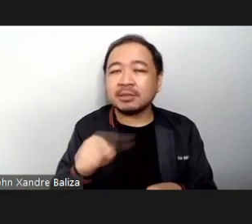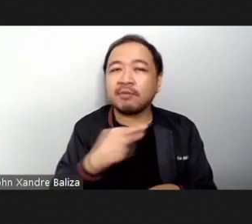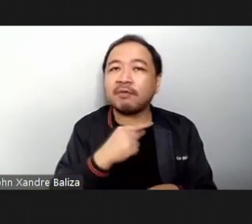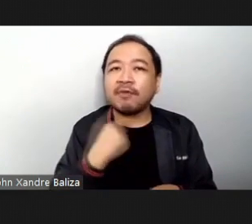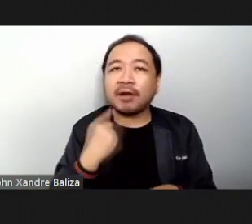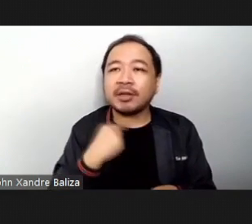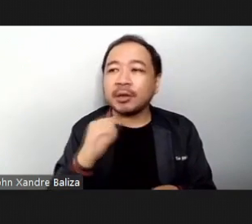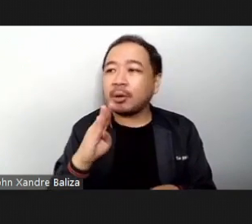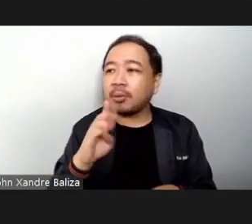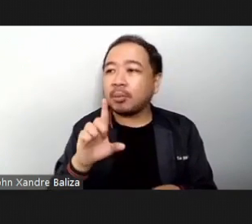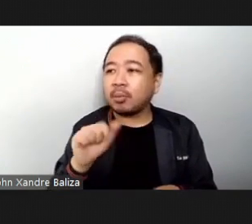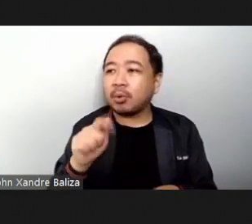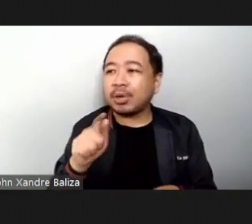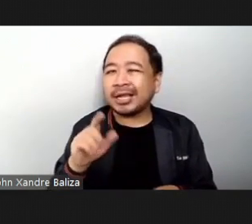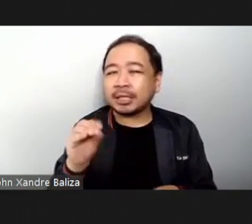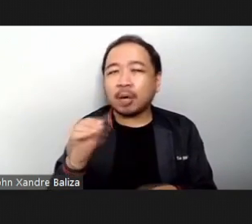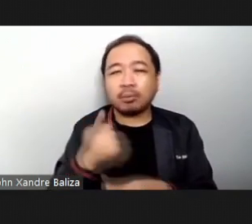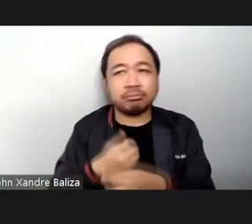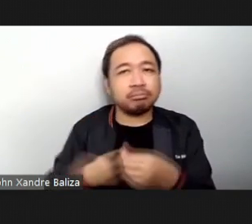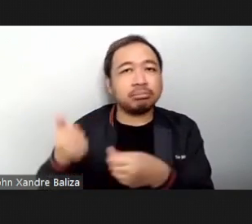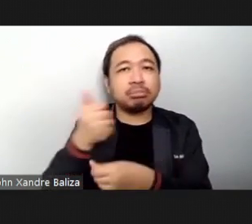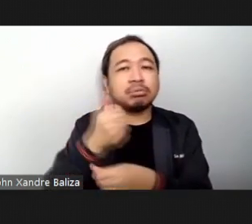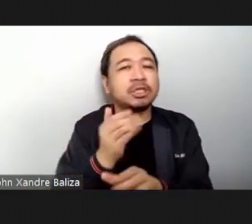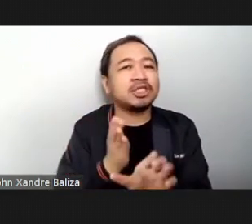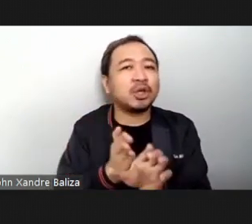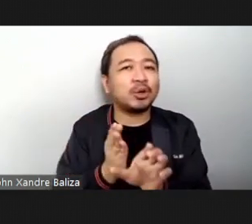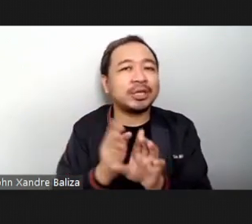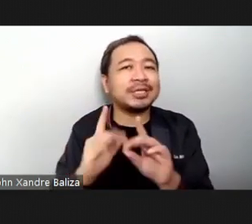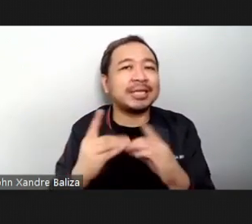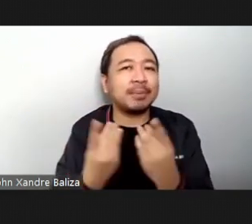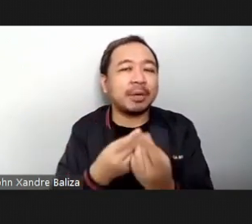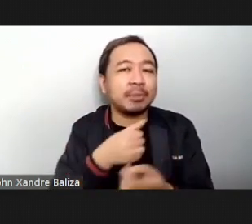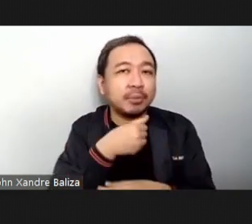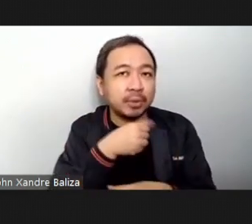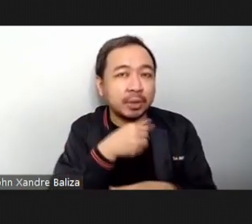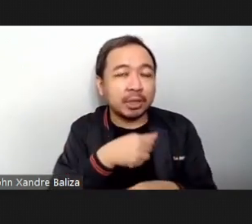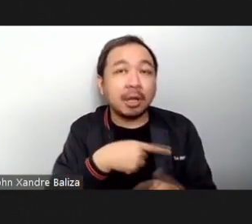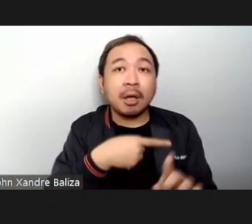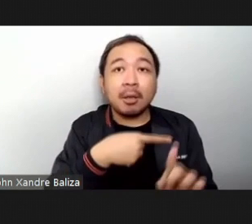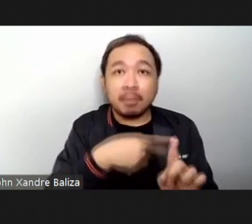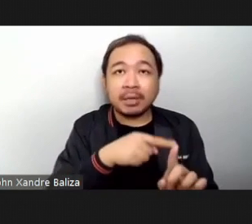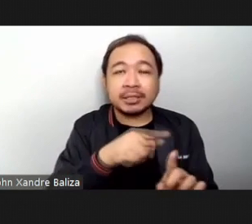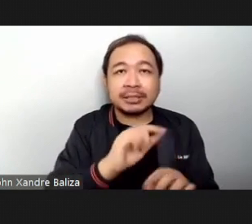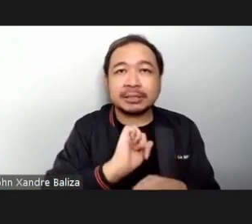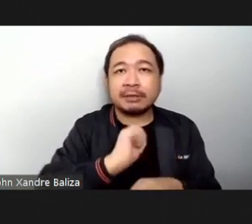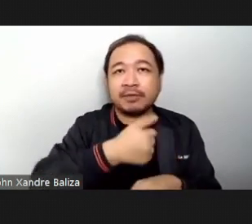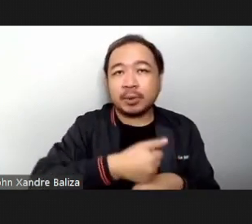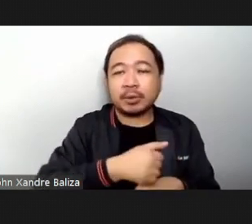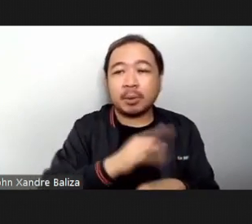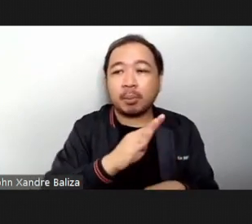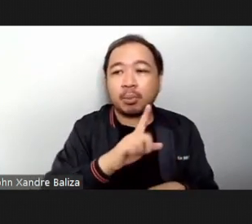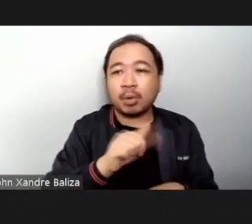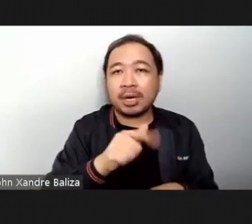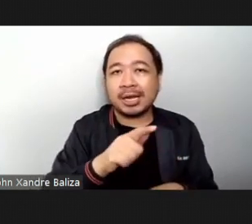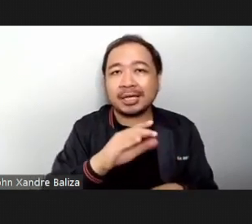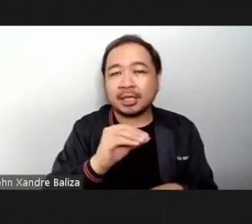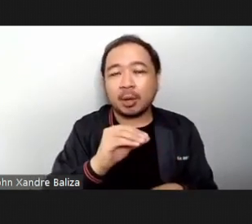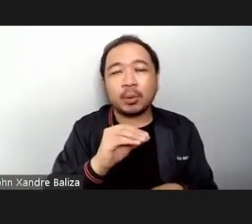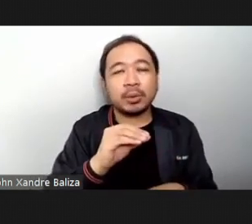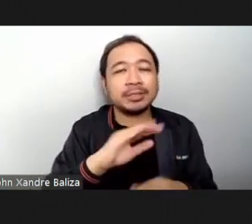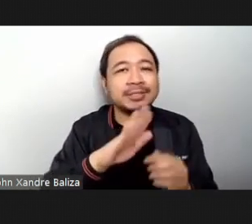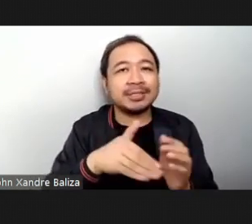who was also the founder of the Bulataw Center for Psychological Services